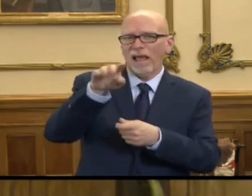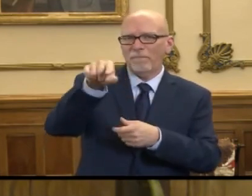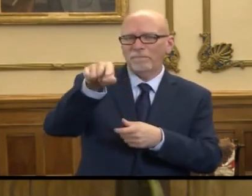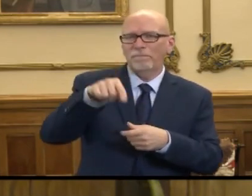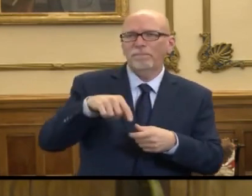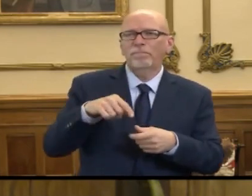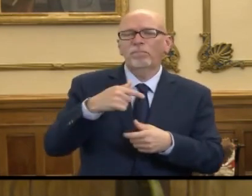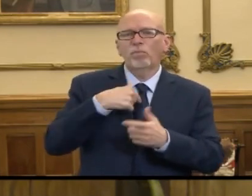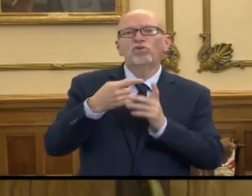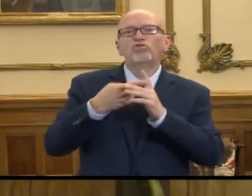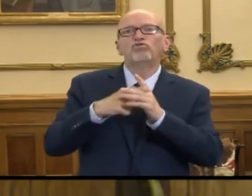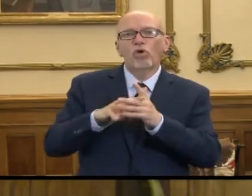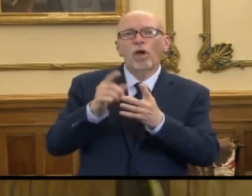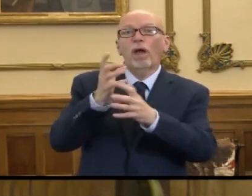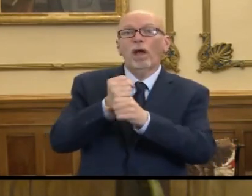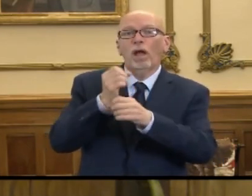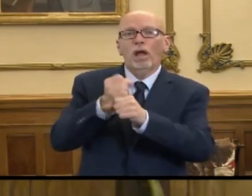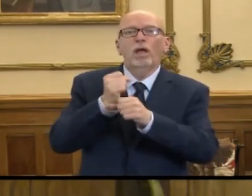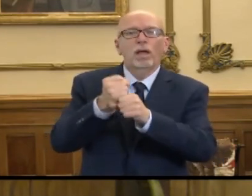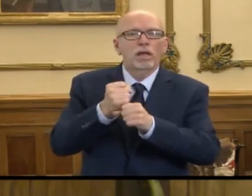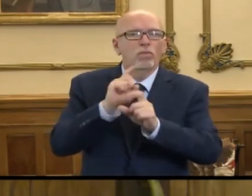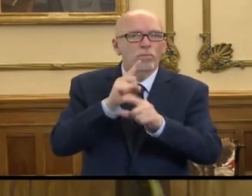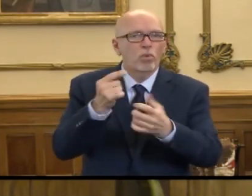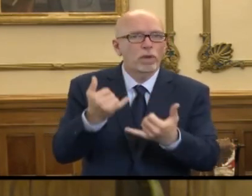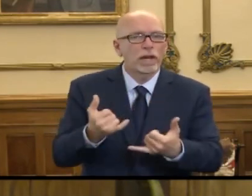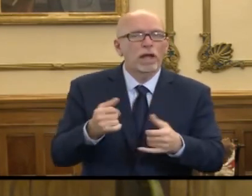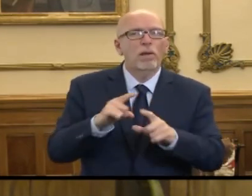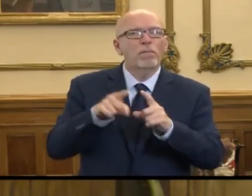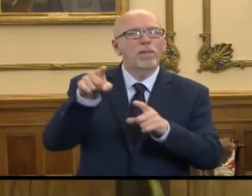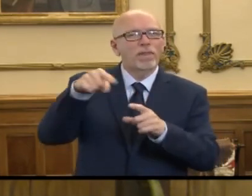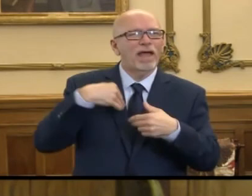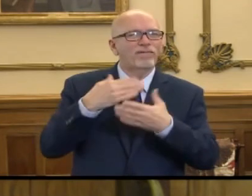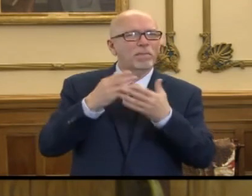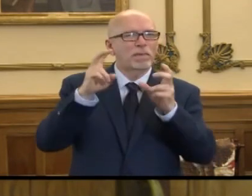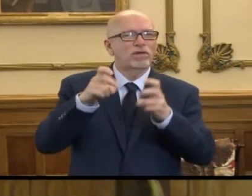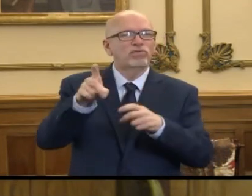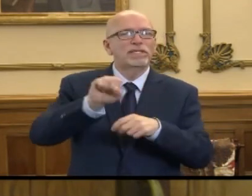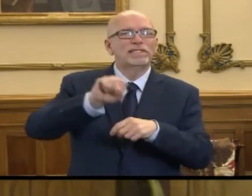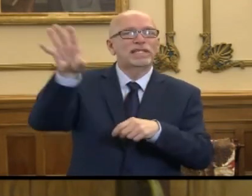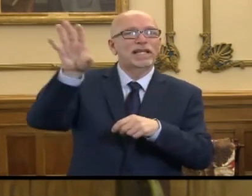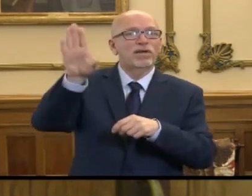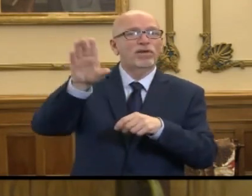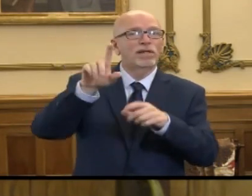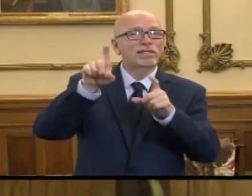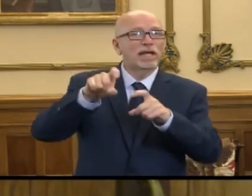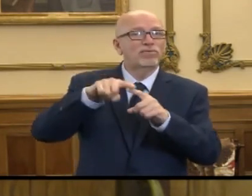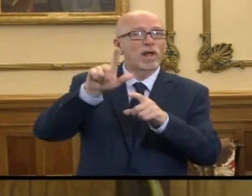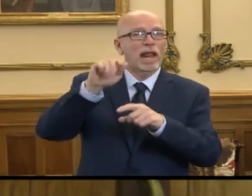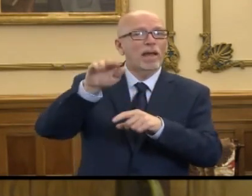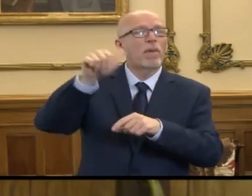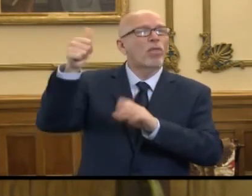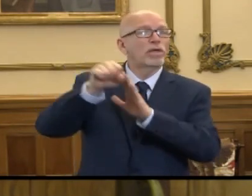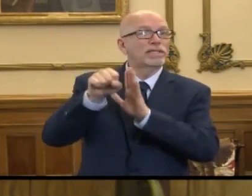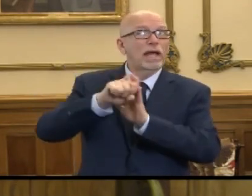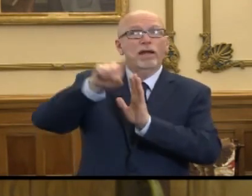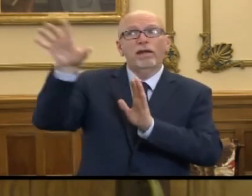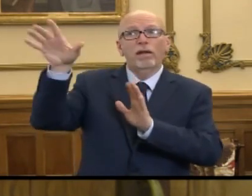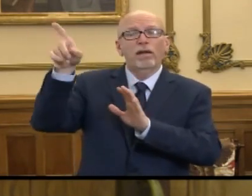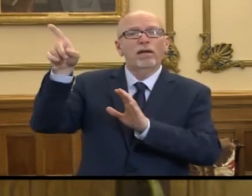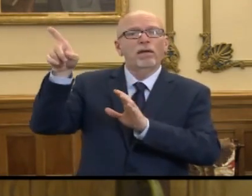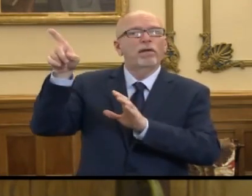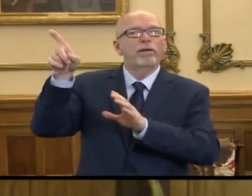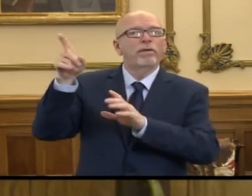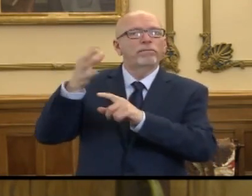We are starting to get some of those now, but I know that they have issues where they've sent it to a lab out of state, and then that state ran out of